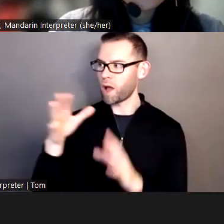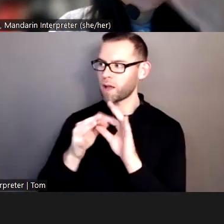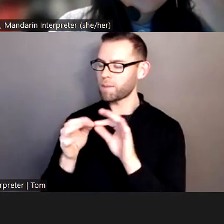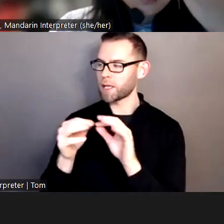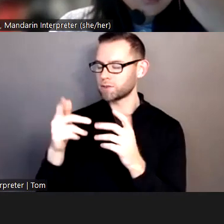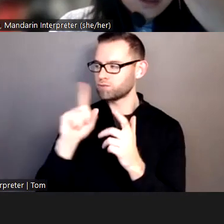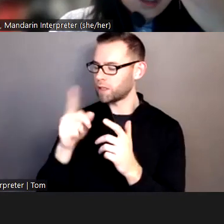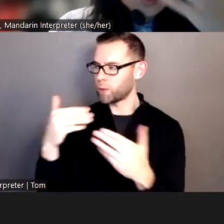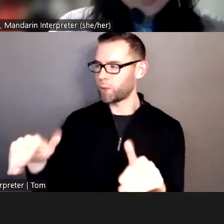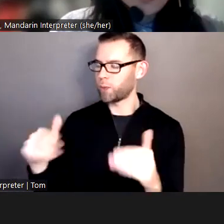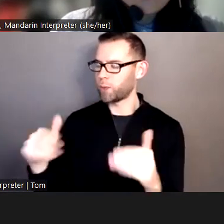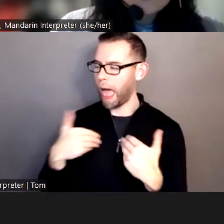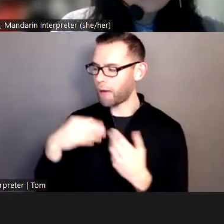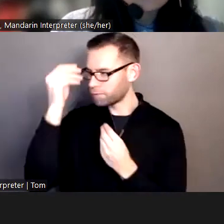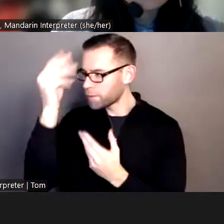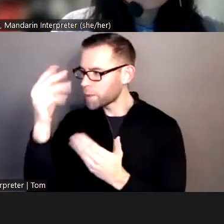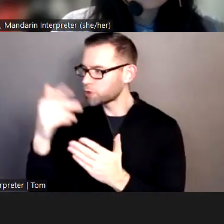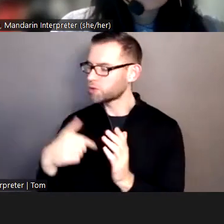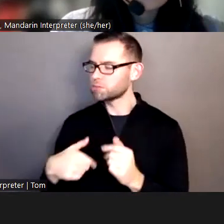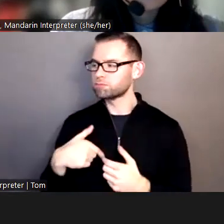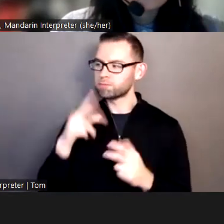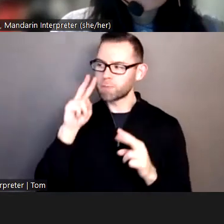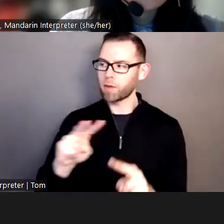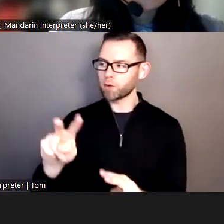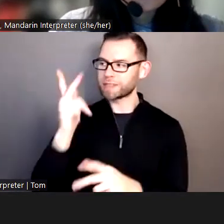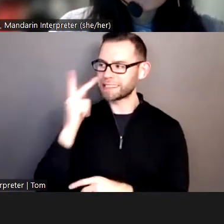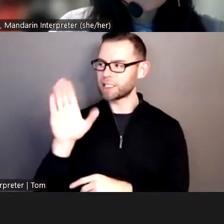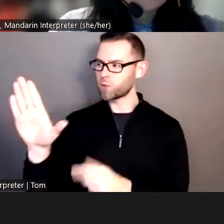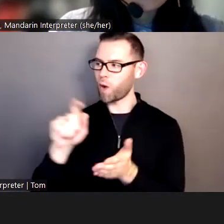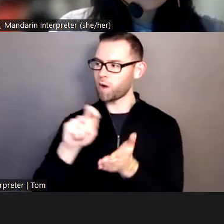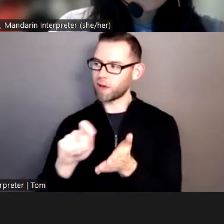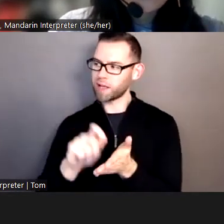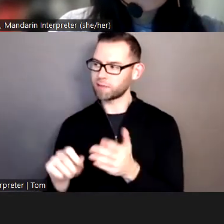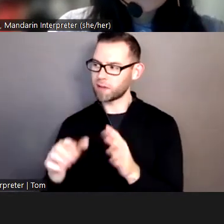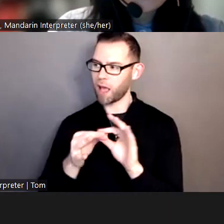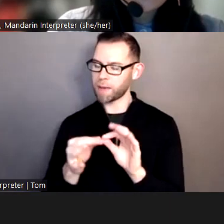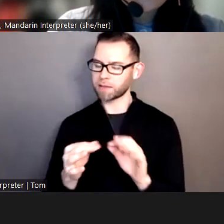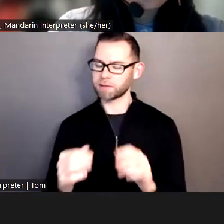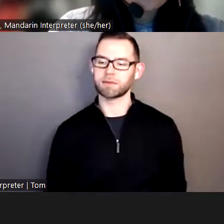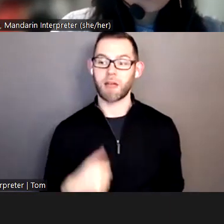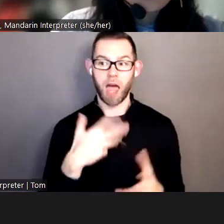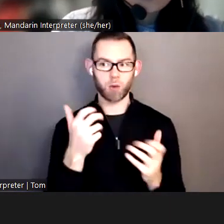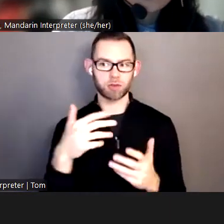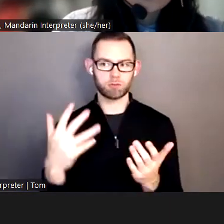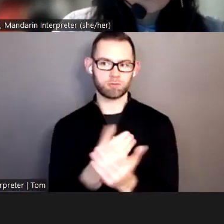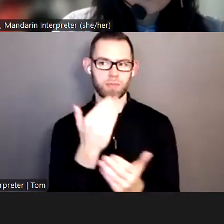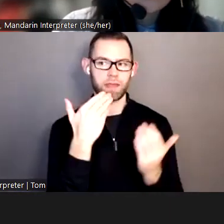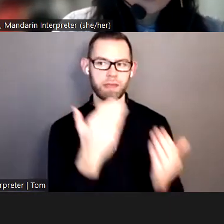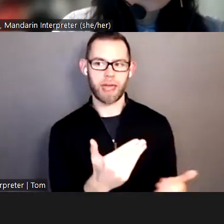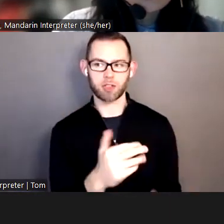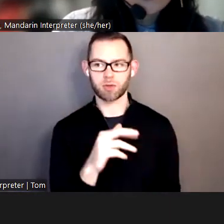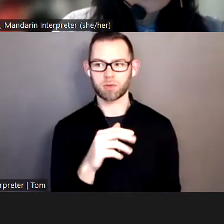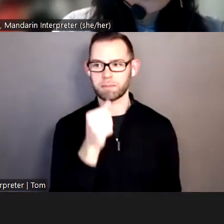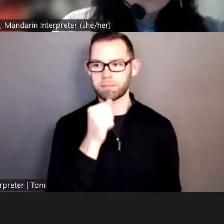in greater detail. And I also want to thank Ms. Rodriguez for bringing the subject to light